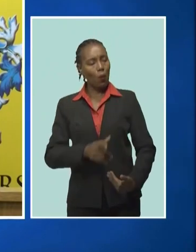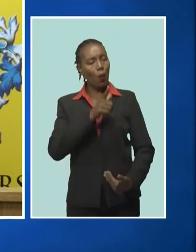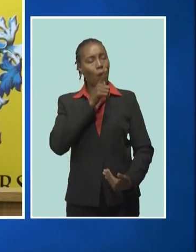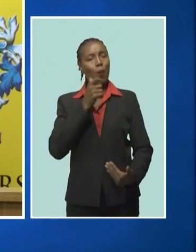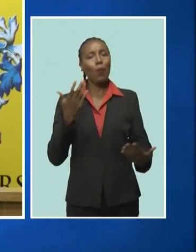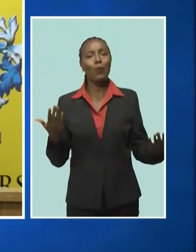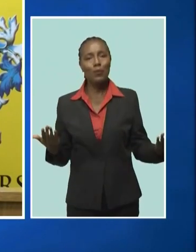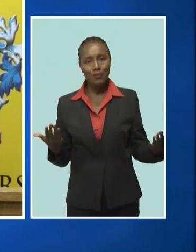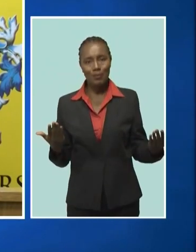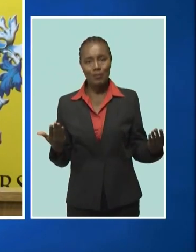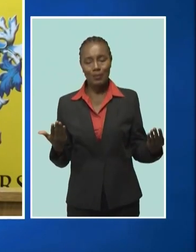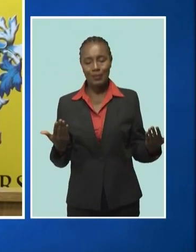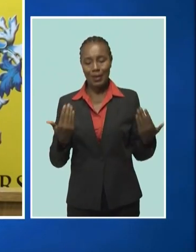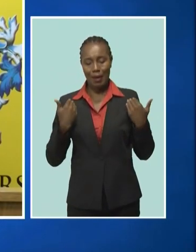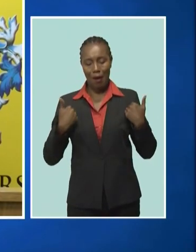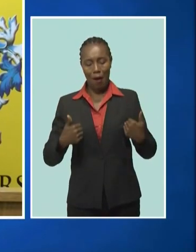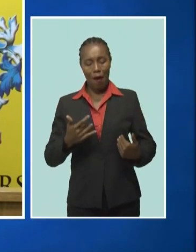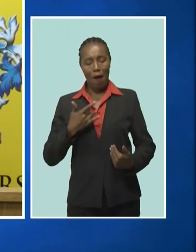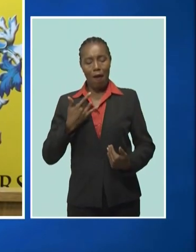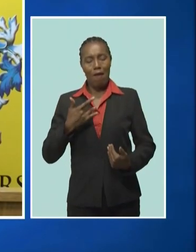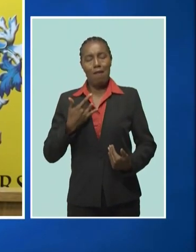myself feel a little bit